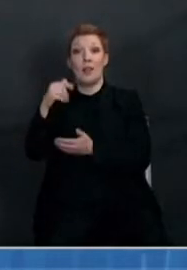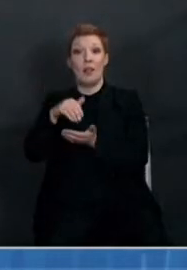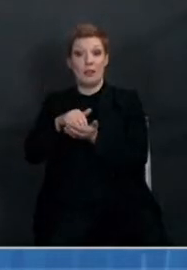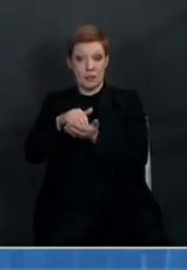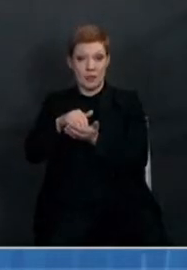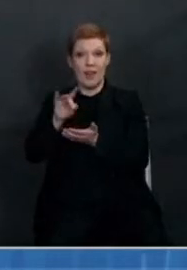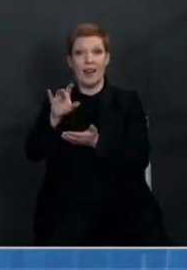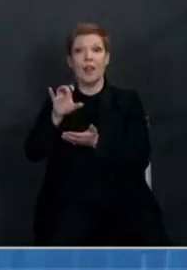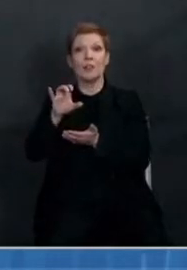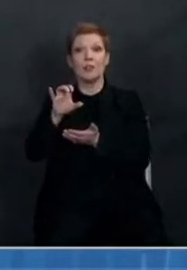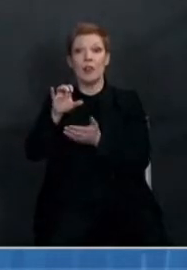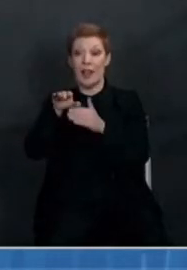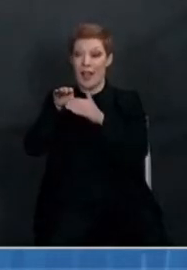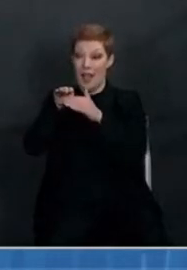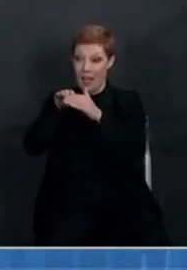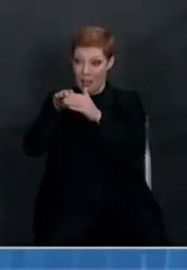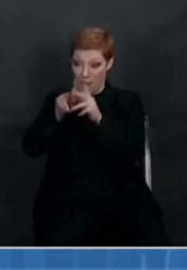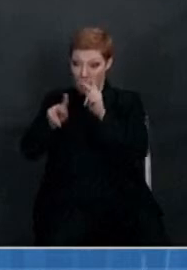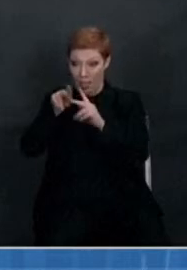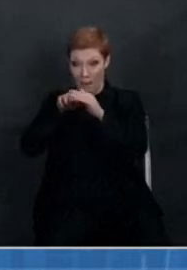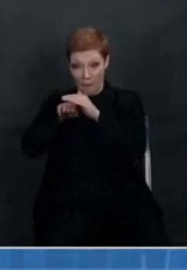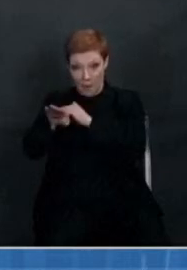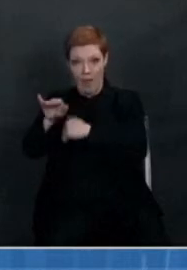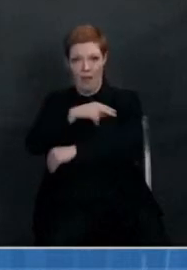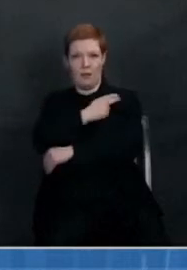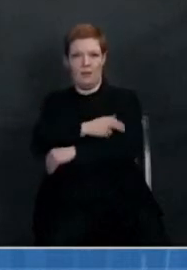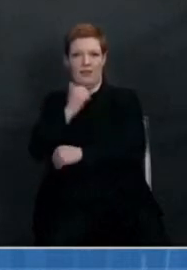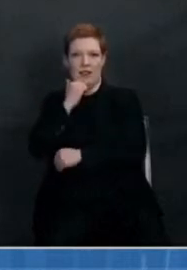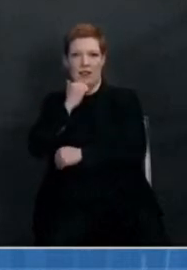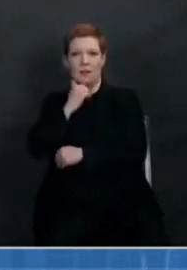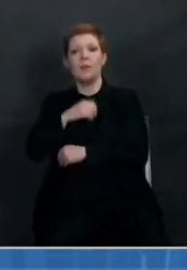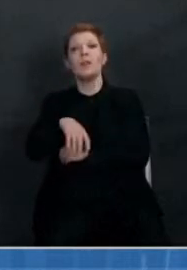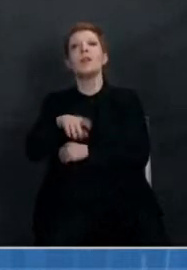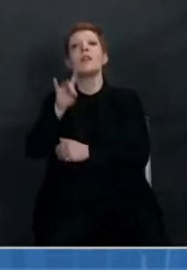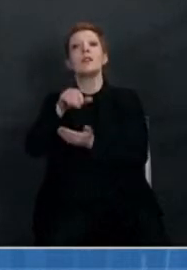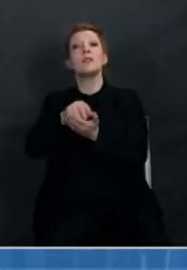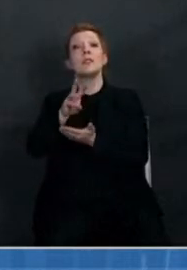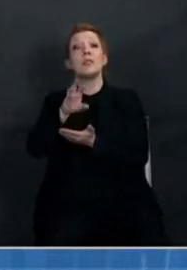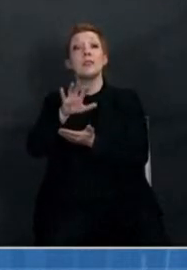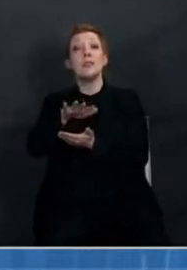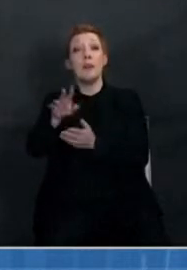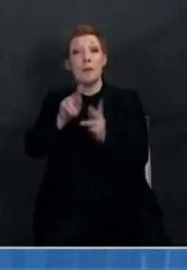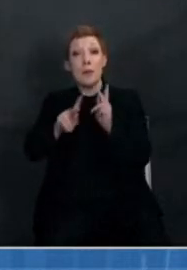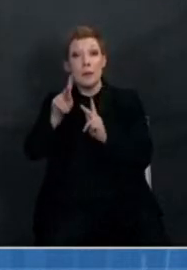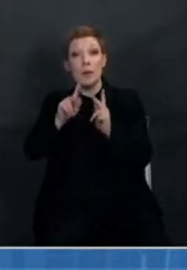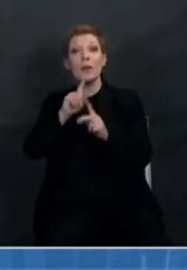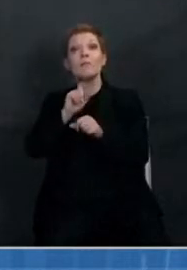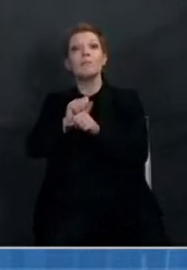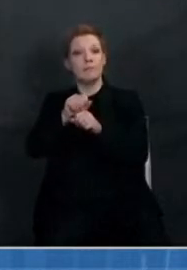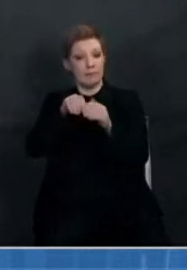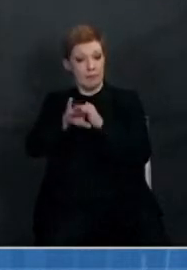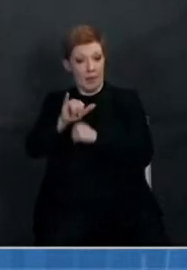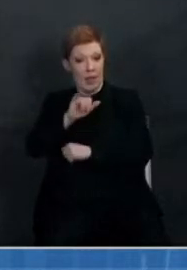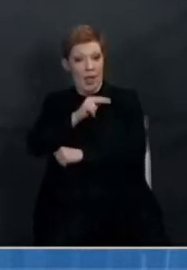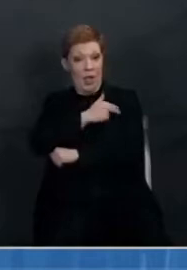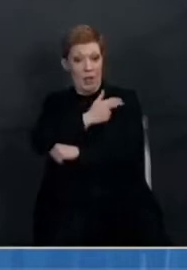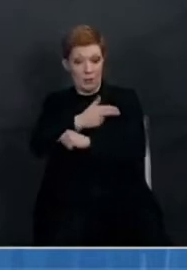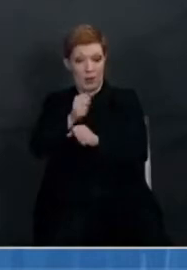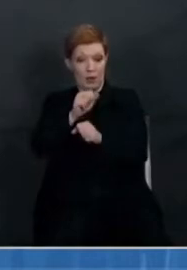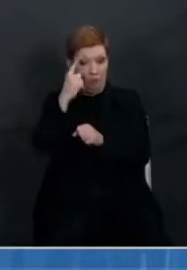However, 85,655 people were hospitalized with COVID-19 on January